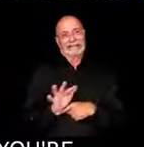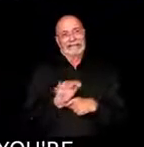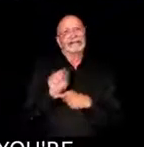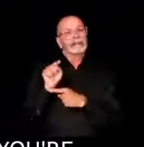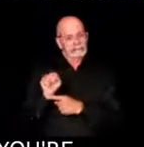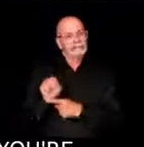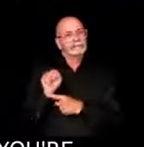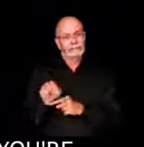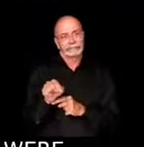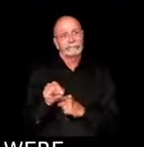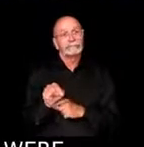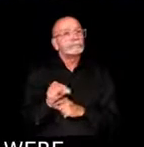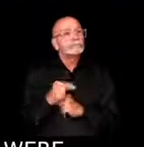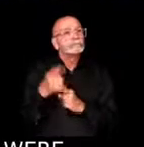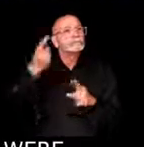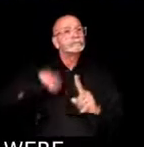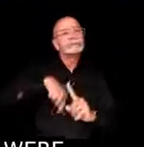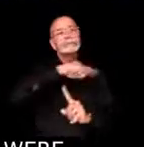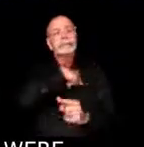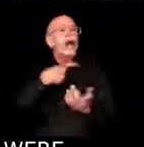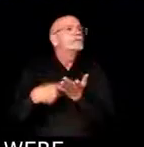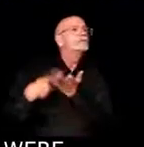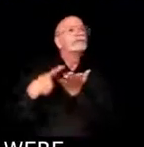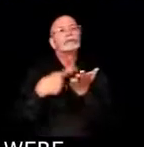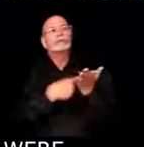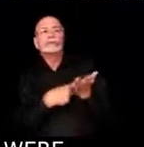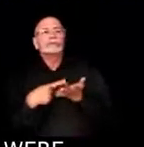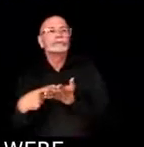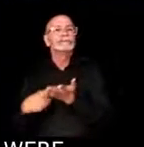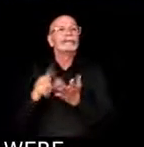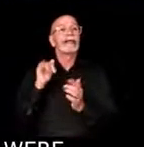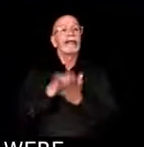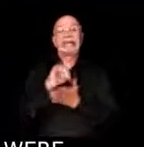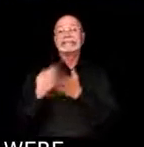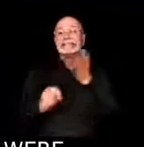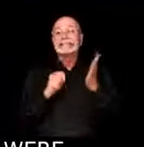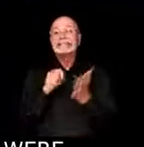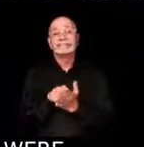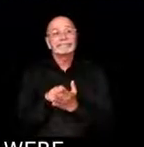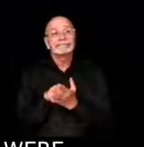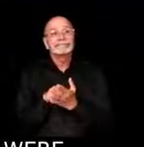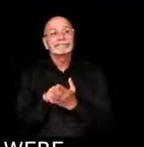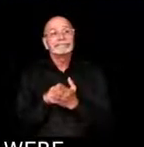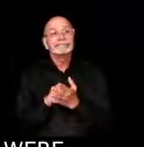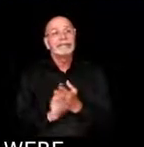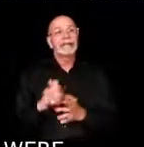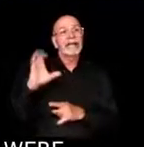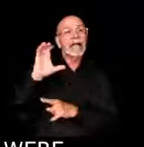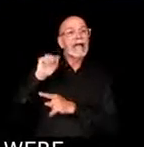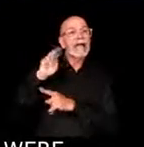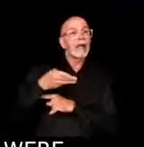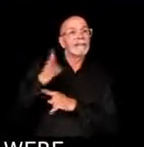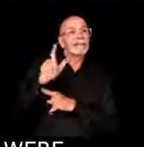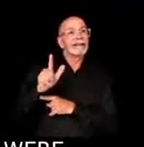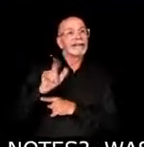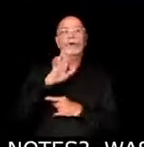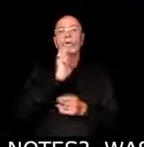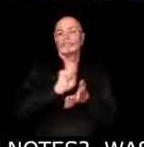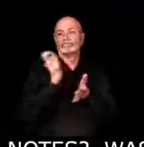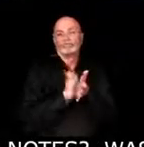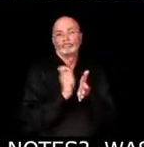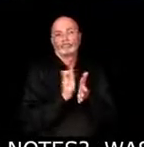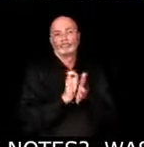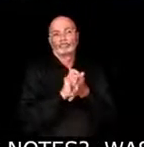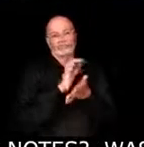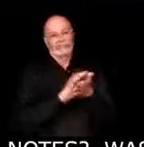discussing the, the revelation of Superintendent Campbell's notes. Was it around that time that, that you were alerted to the fact